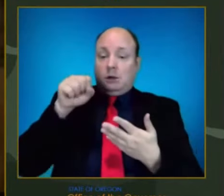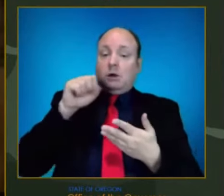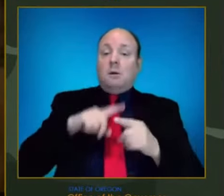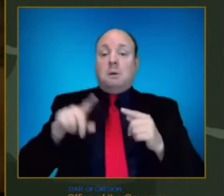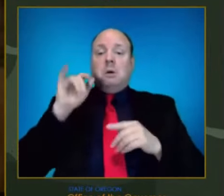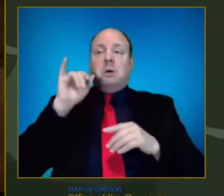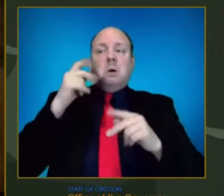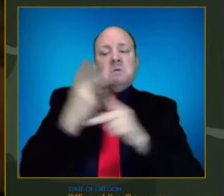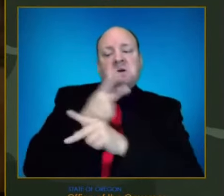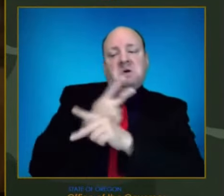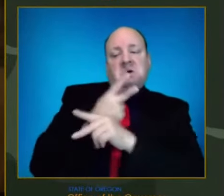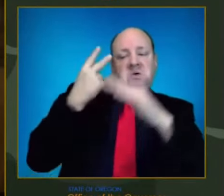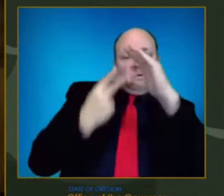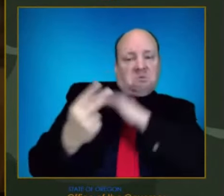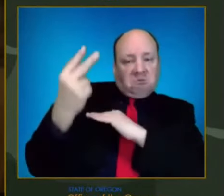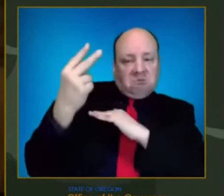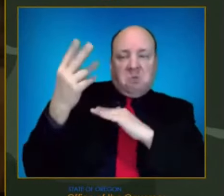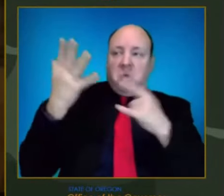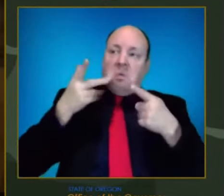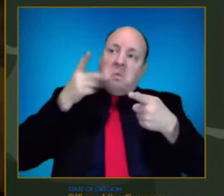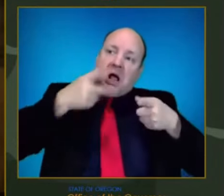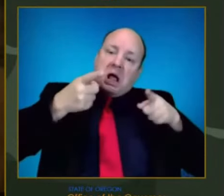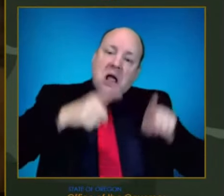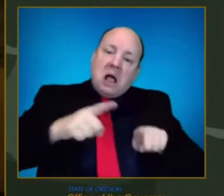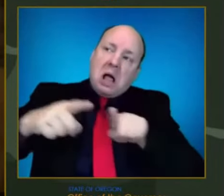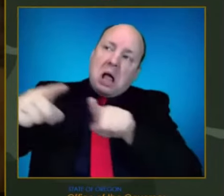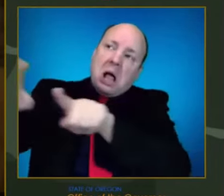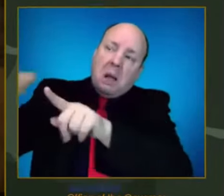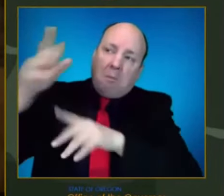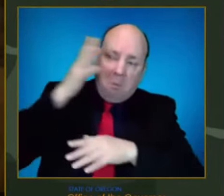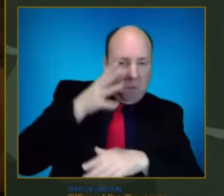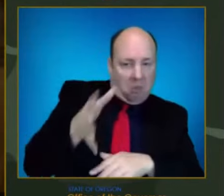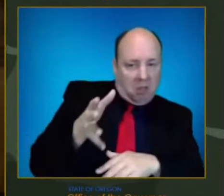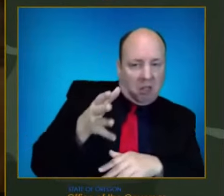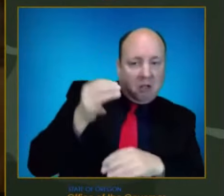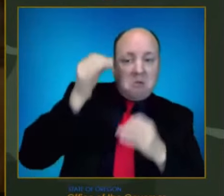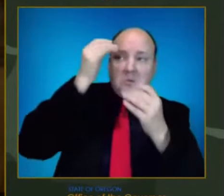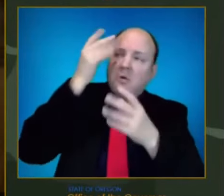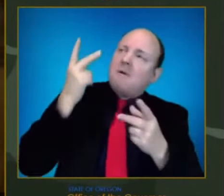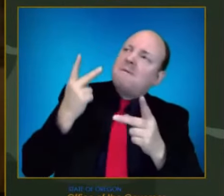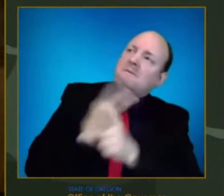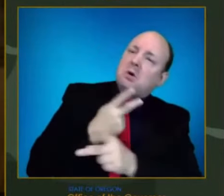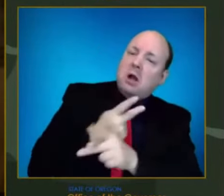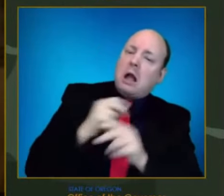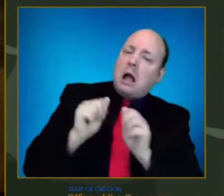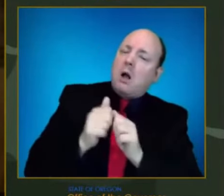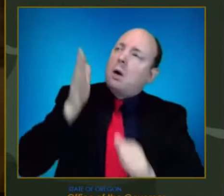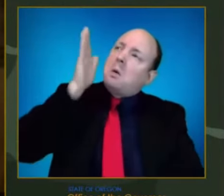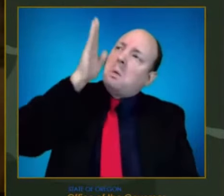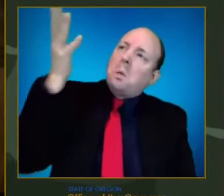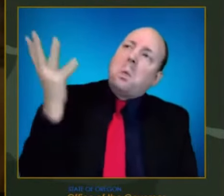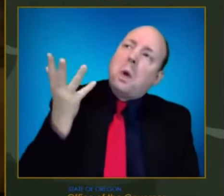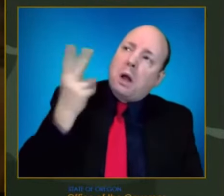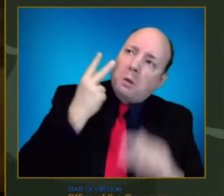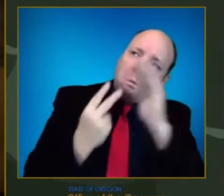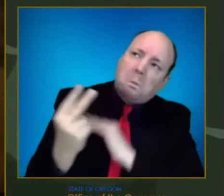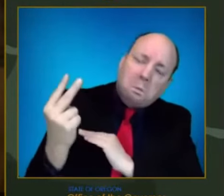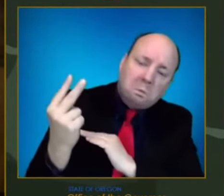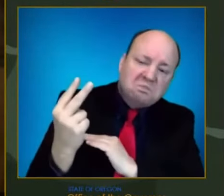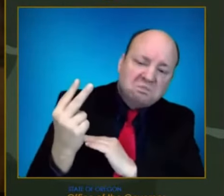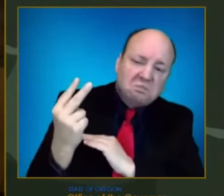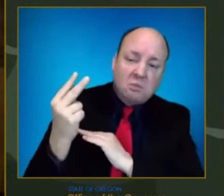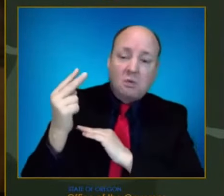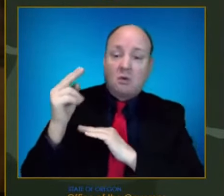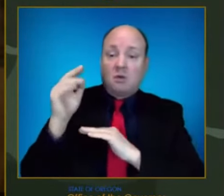This one is, there is more speculation here, right? So we are trying to anticipate parameters that are not fully known yet, and then